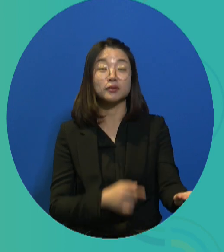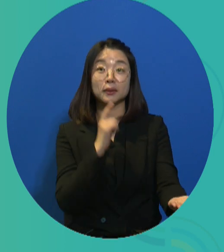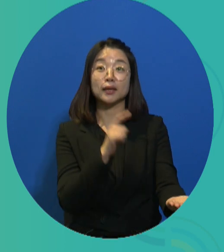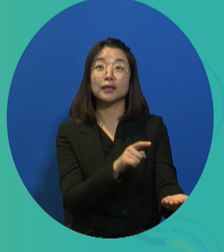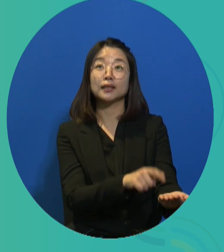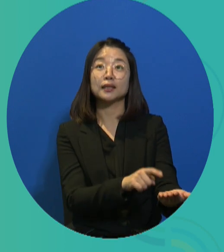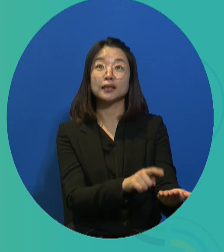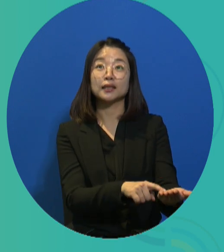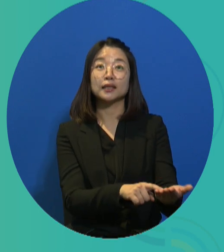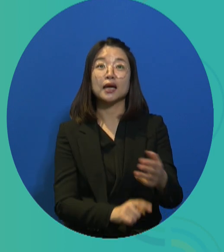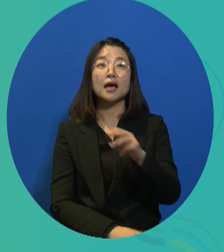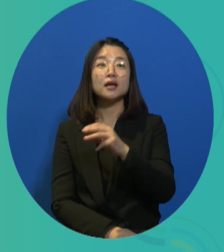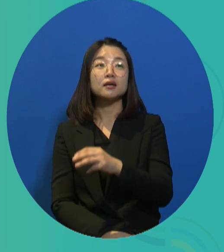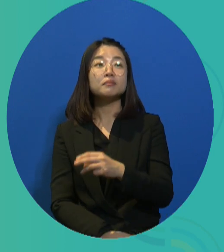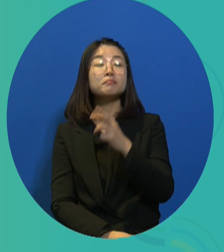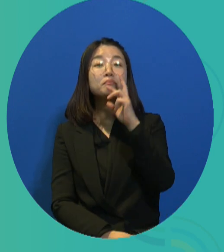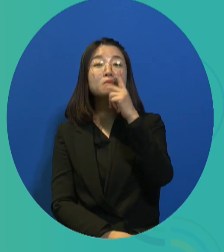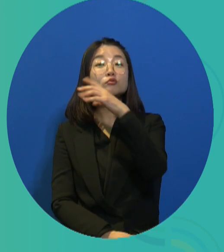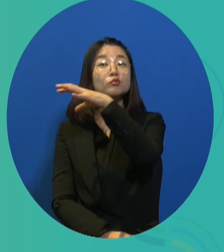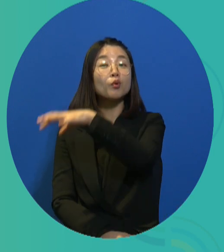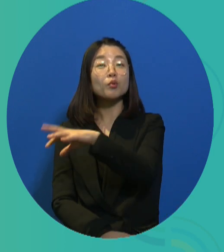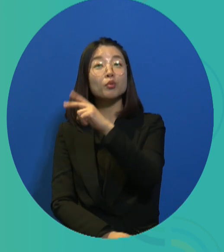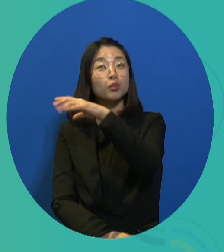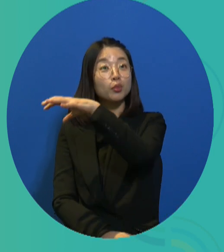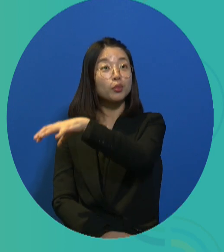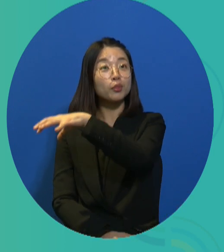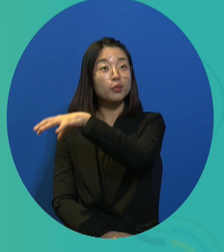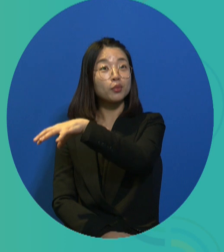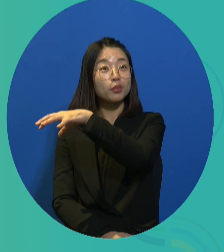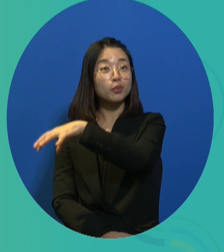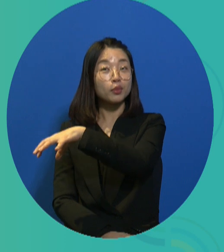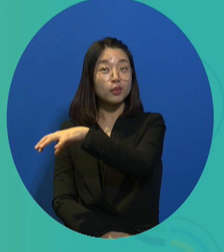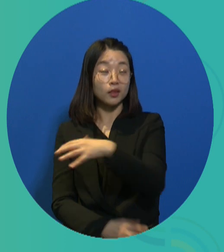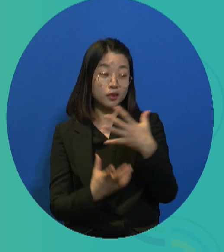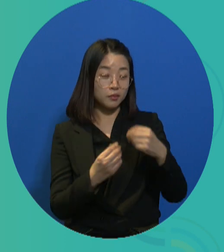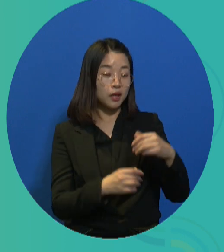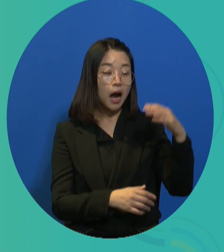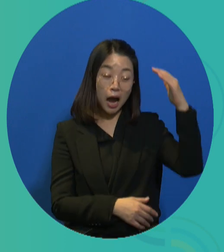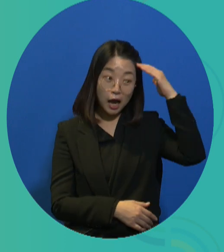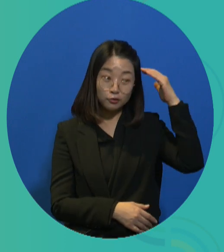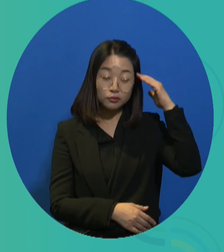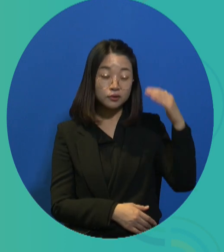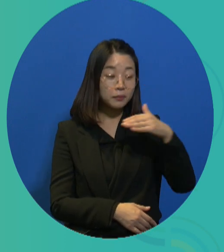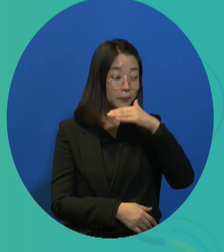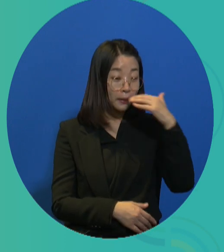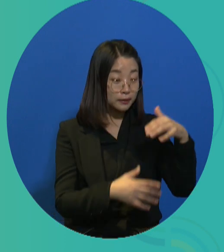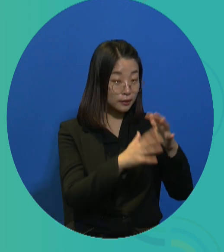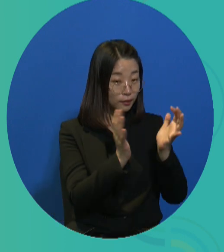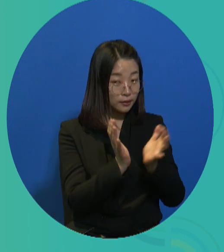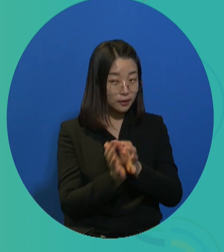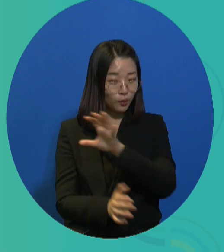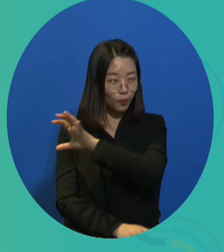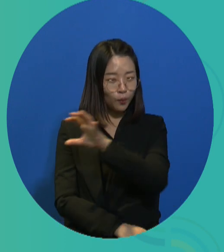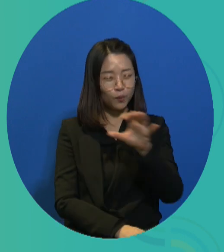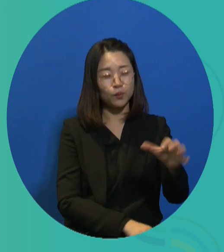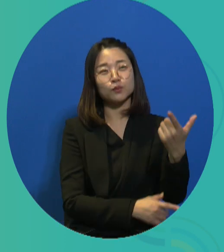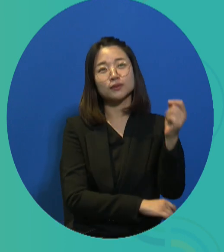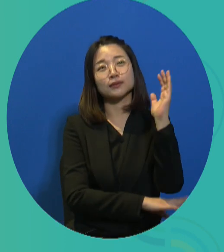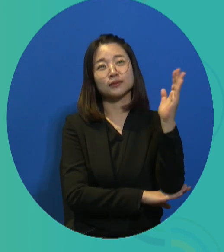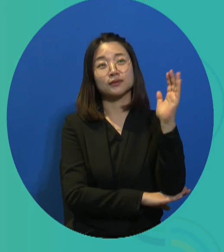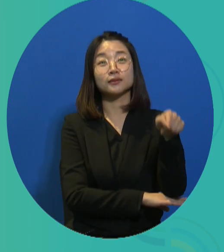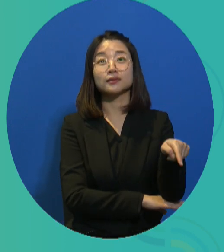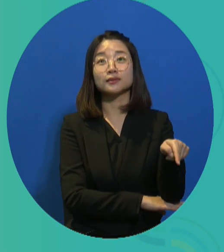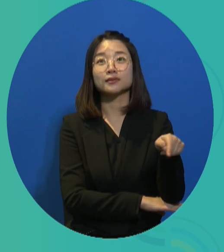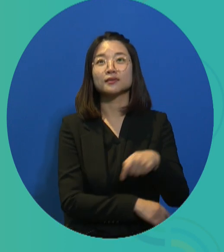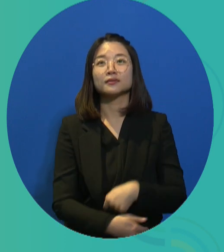in the U.S., in the last presidential election, many of the MMT school economists joined the Democrat camp. And